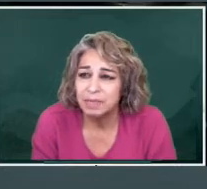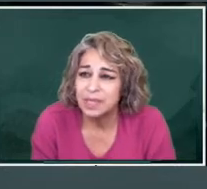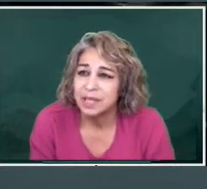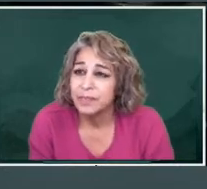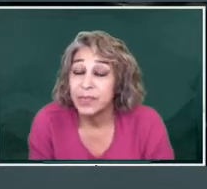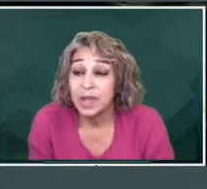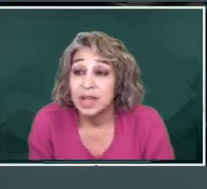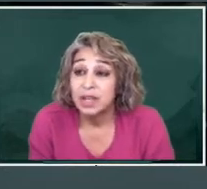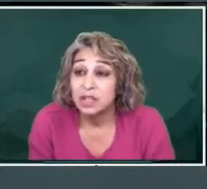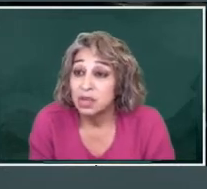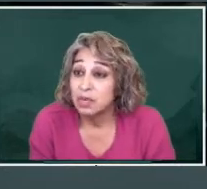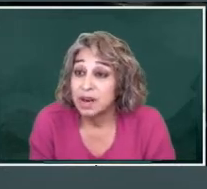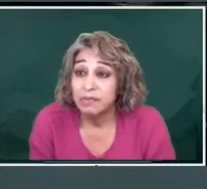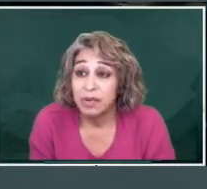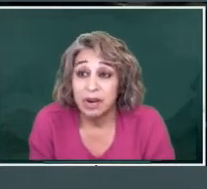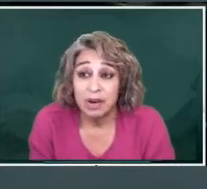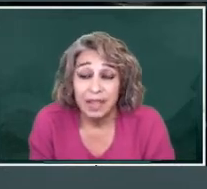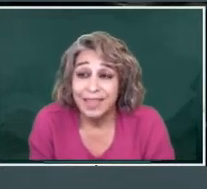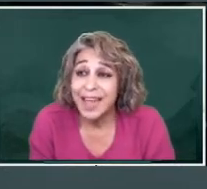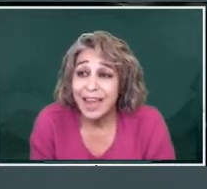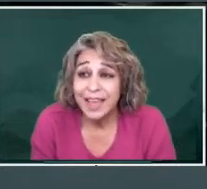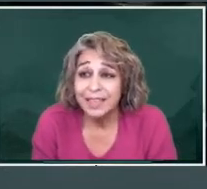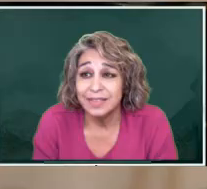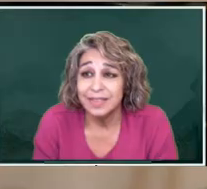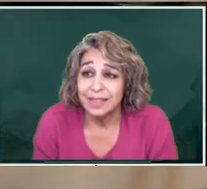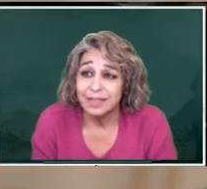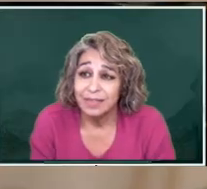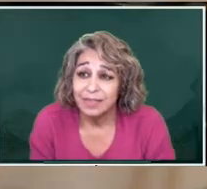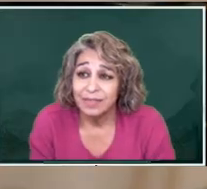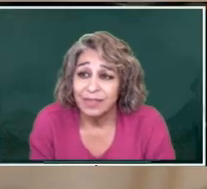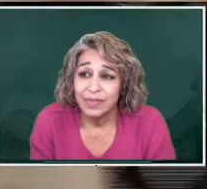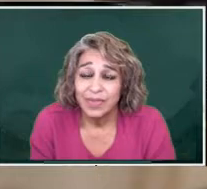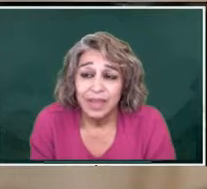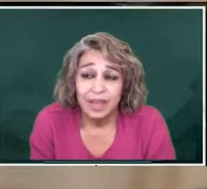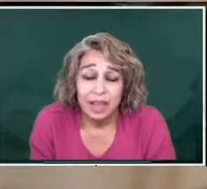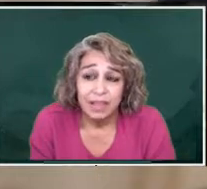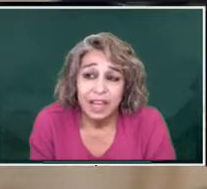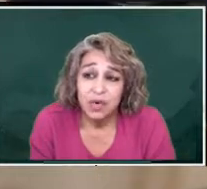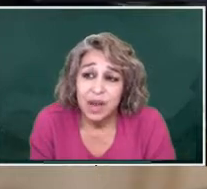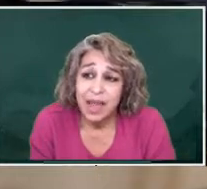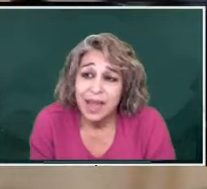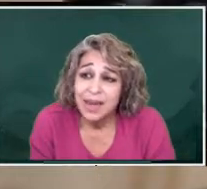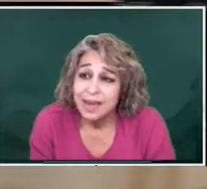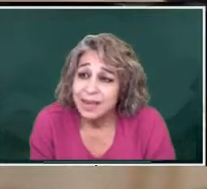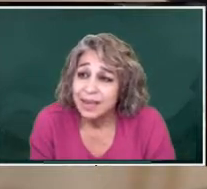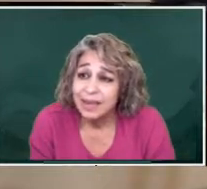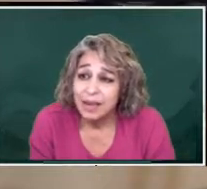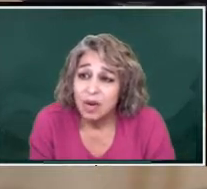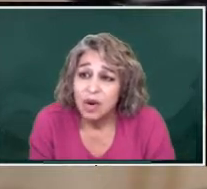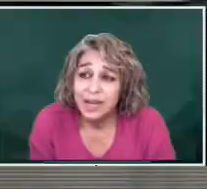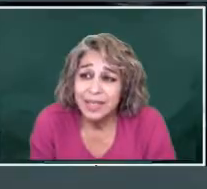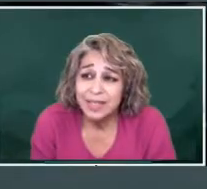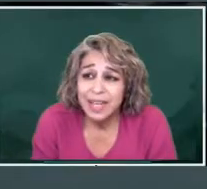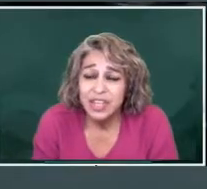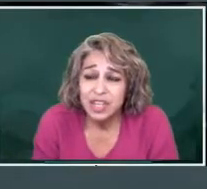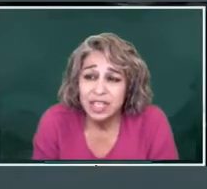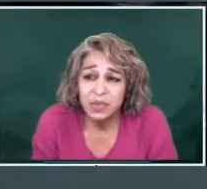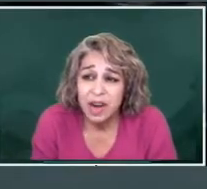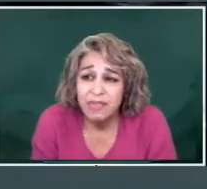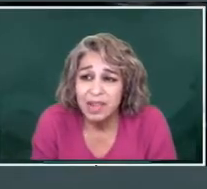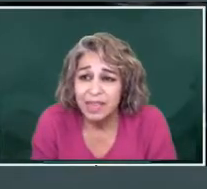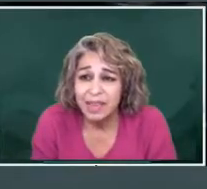items. So therefore, that ends. They created organizations